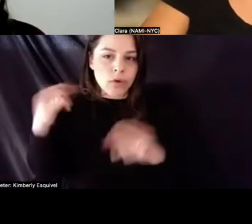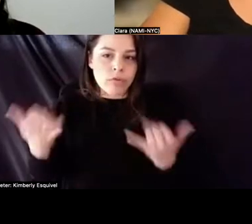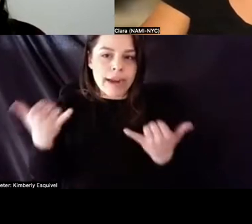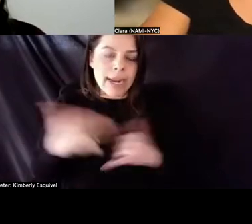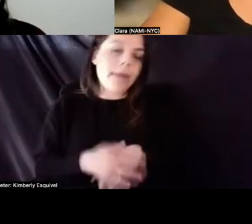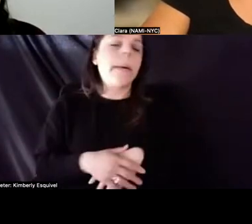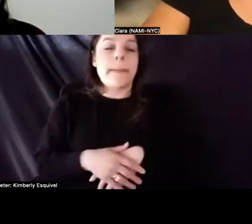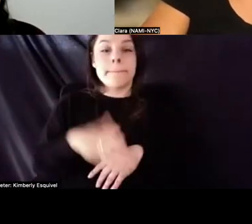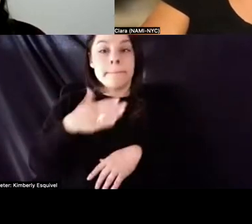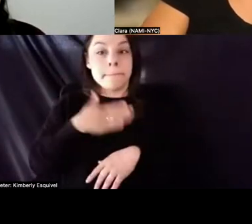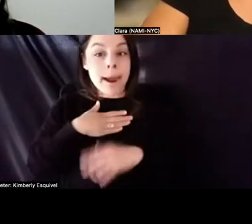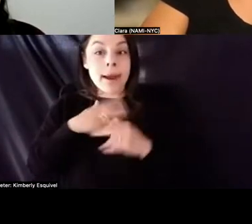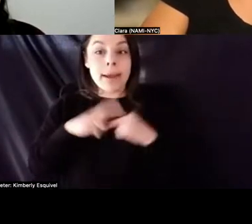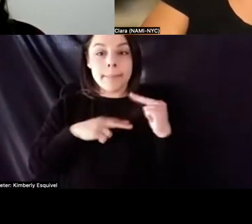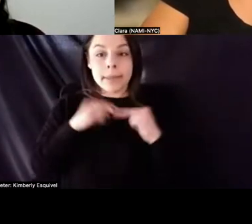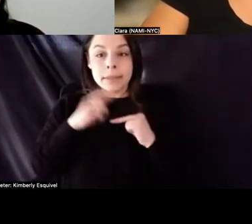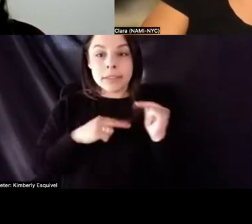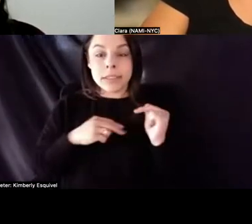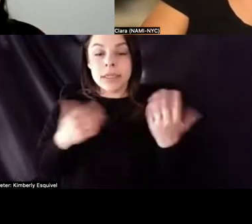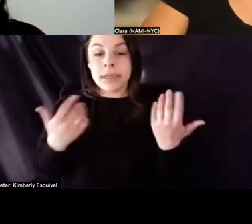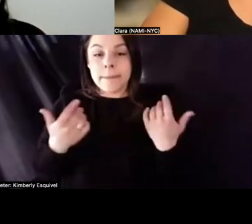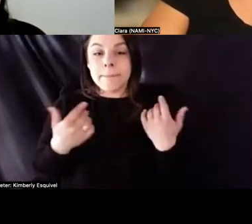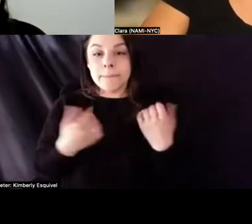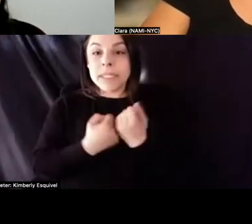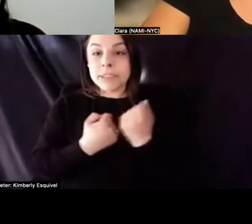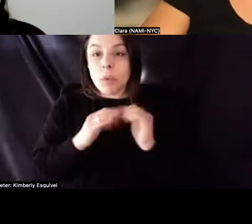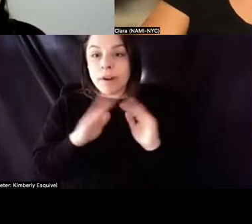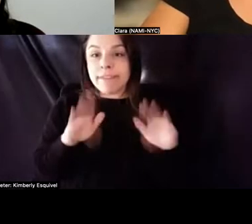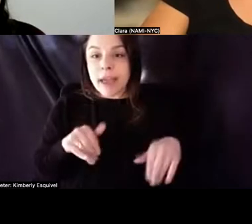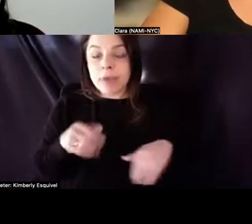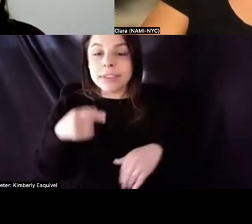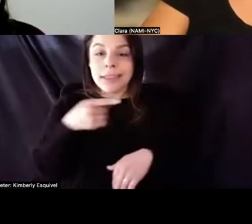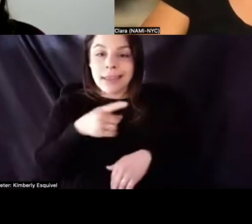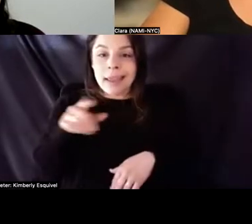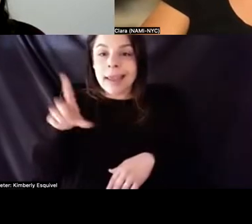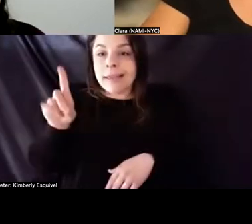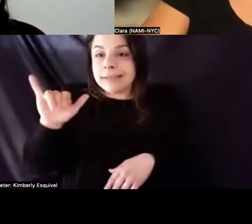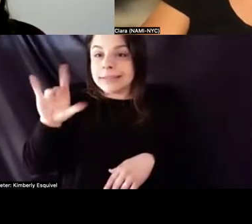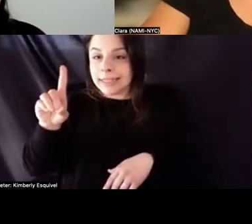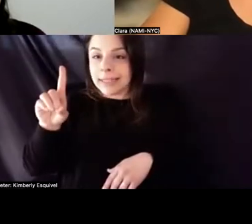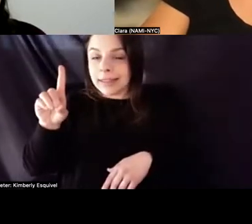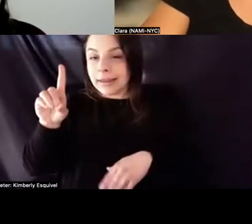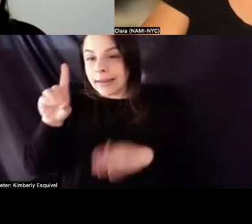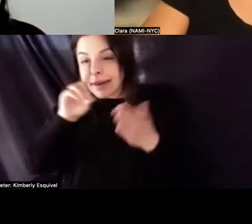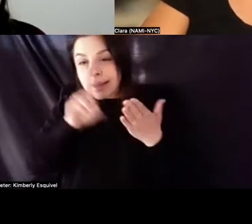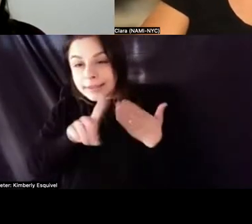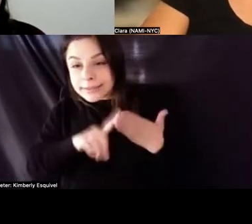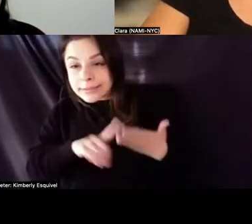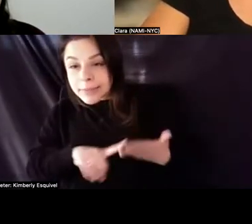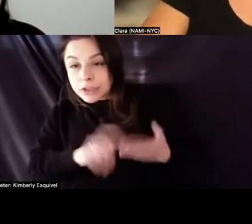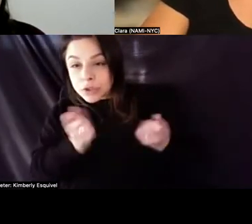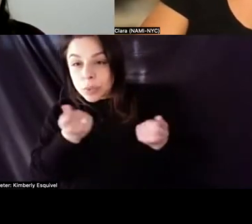in my building, it is supportive of, um, they did an inspection without providing,